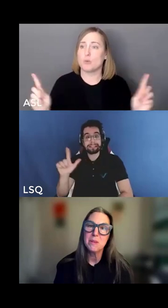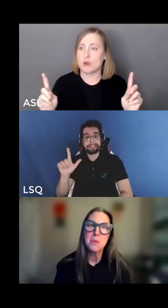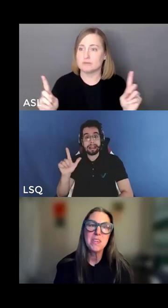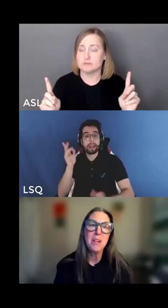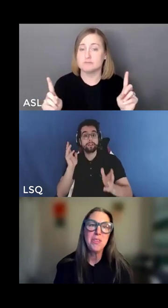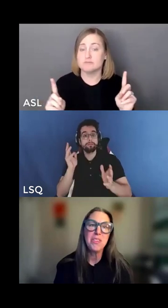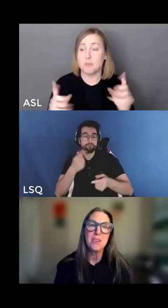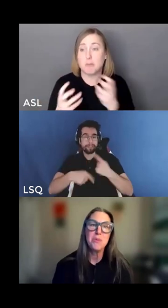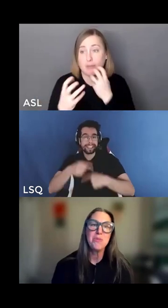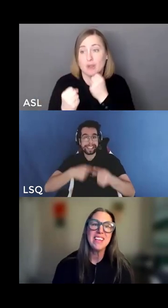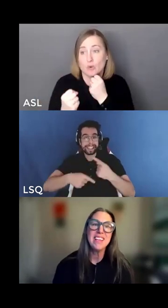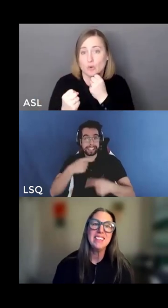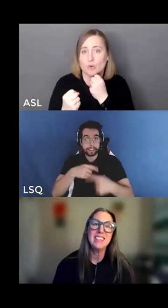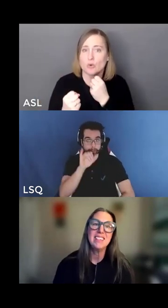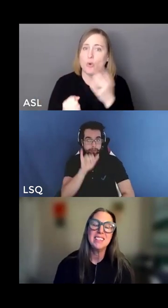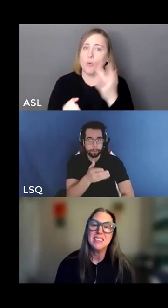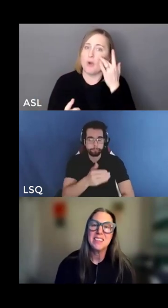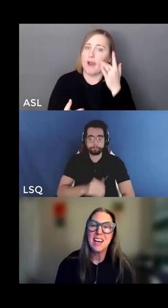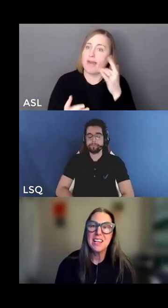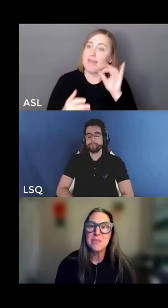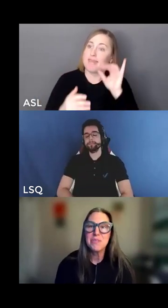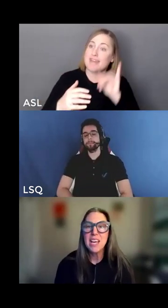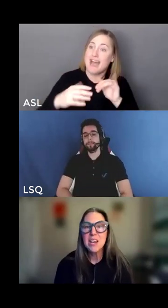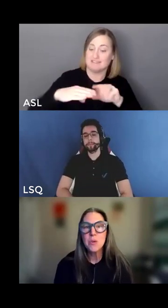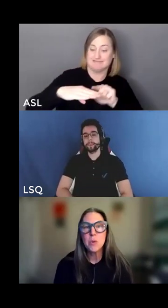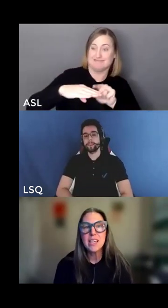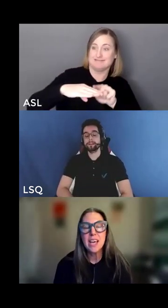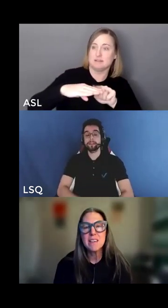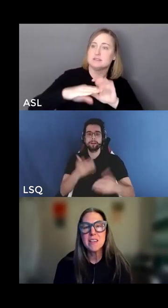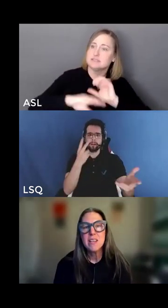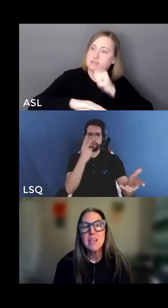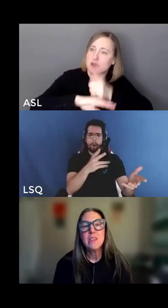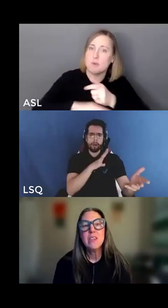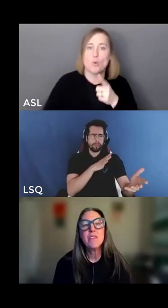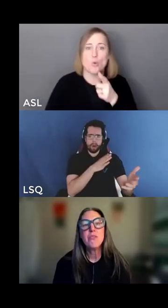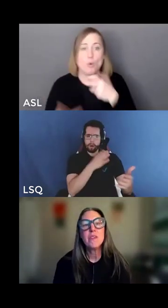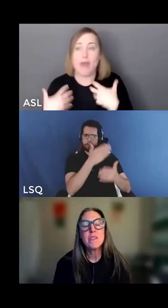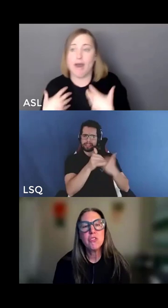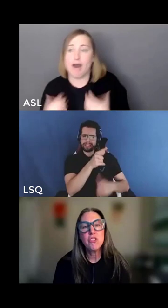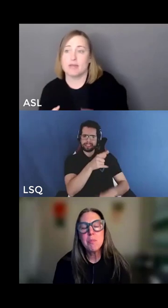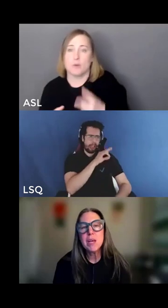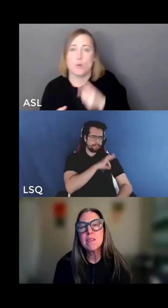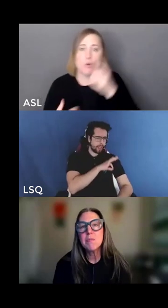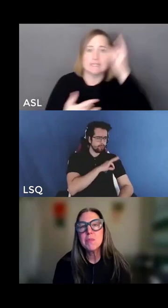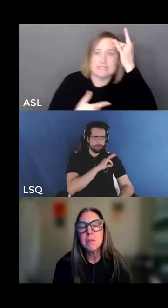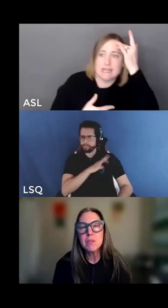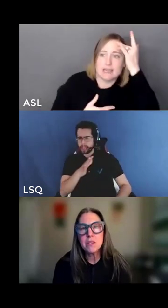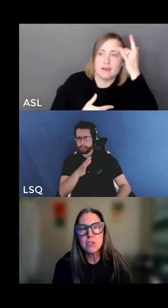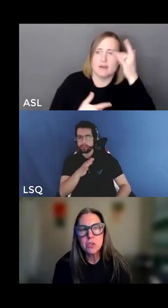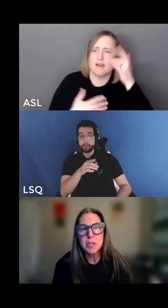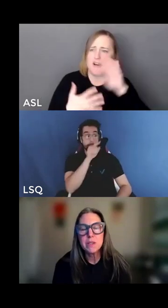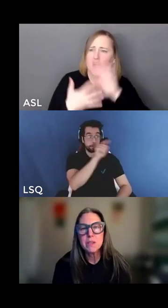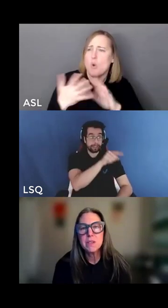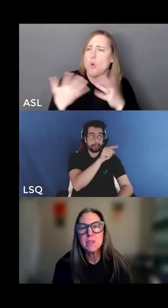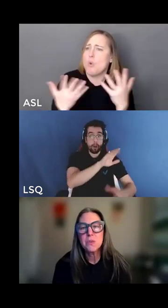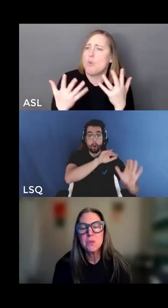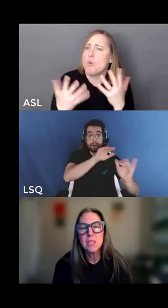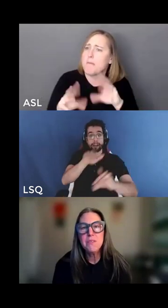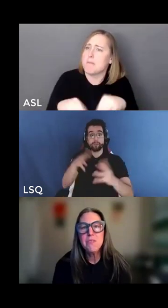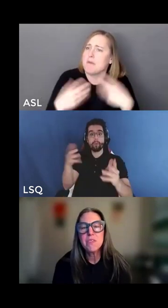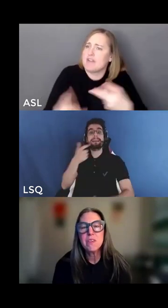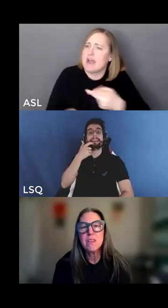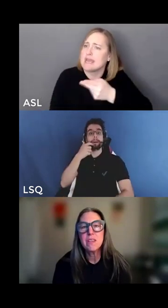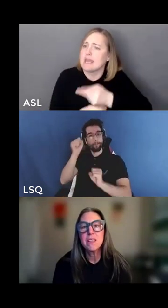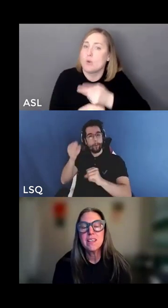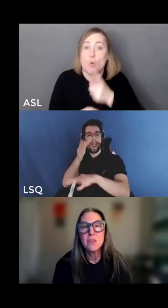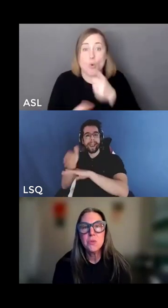who's healthy who's ill the kind of care we get these forces shape and sometimes determine who